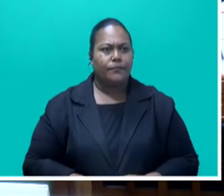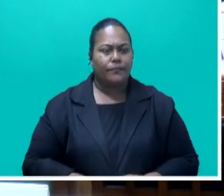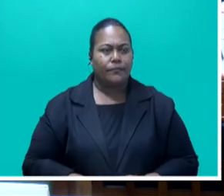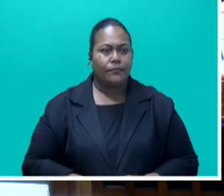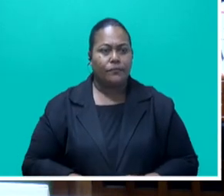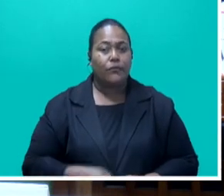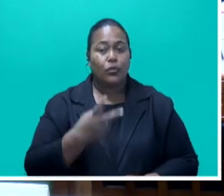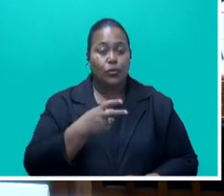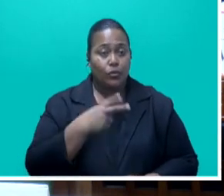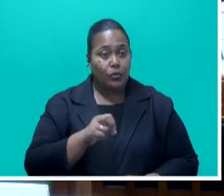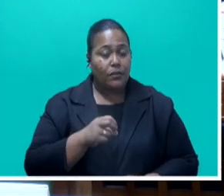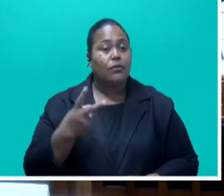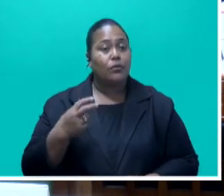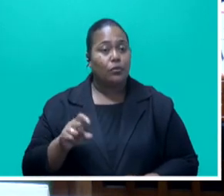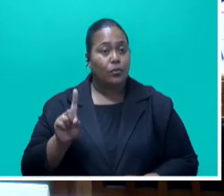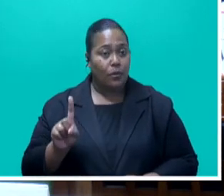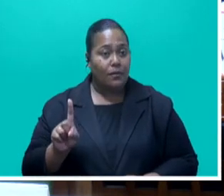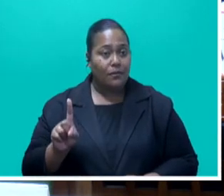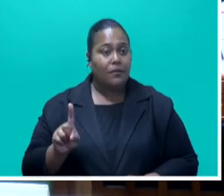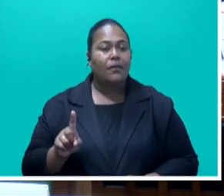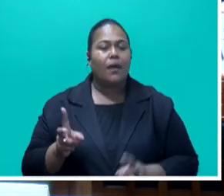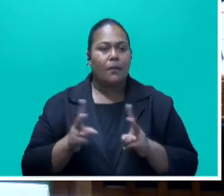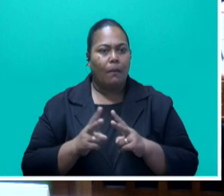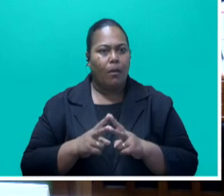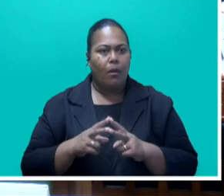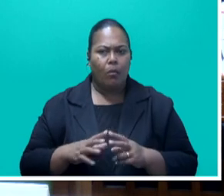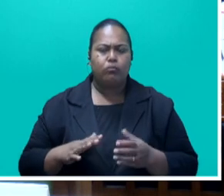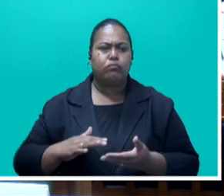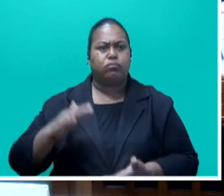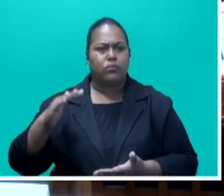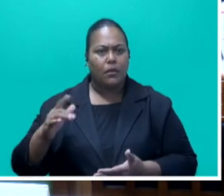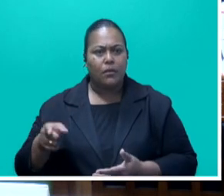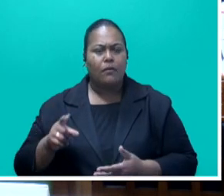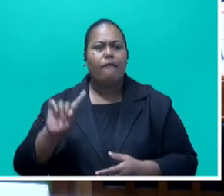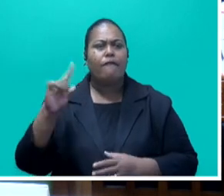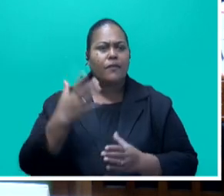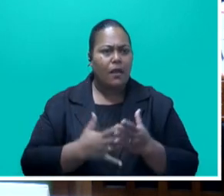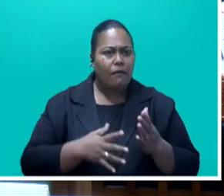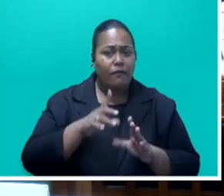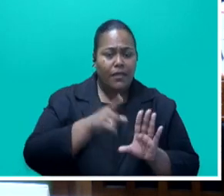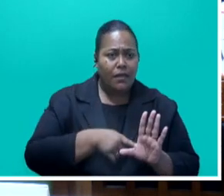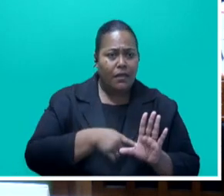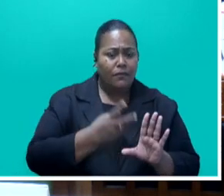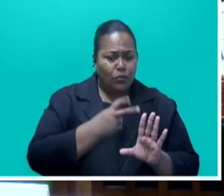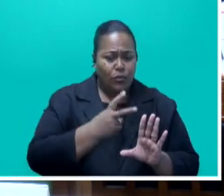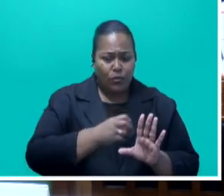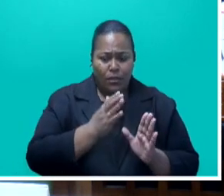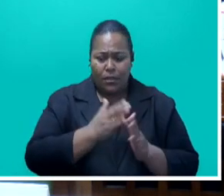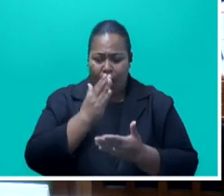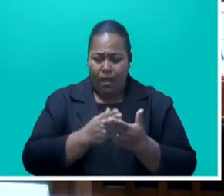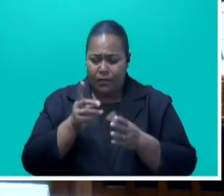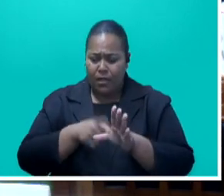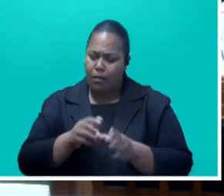2020 and then in 2021, it doubled in just the first half of the year from 2020. So,